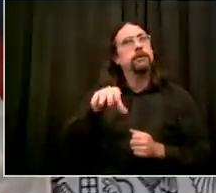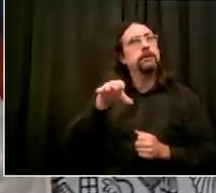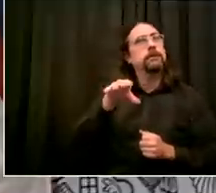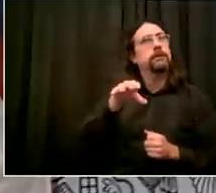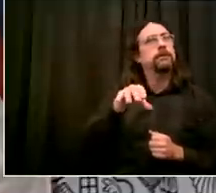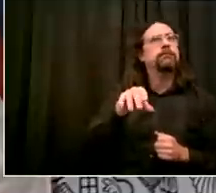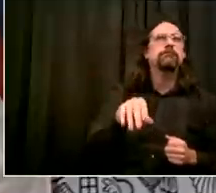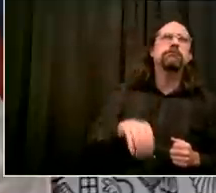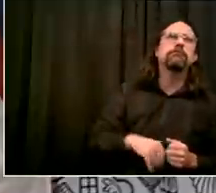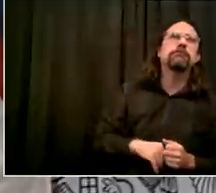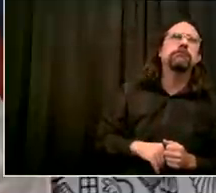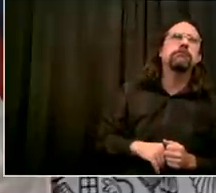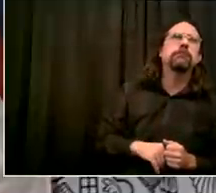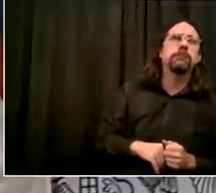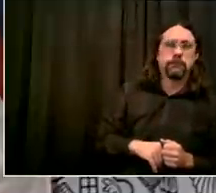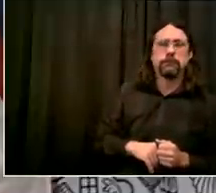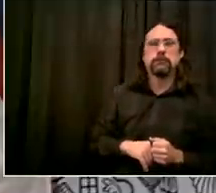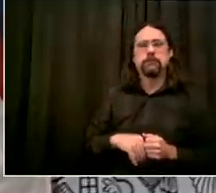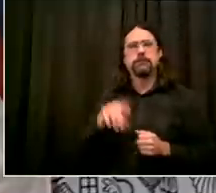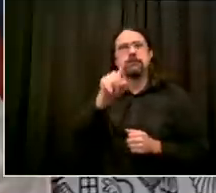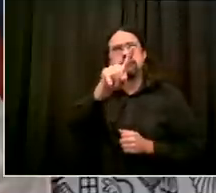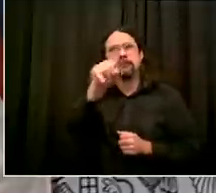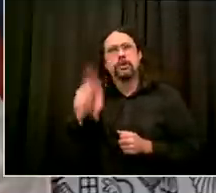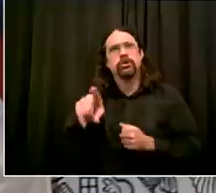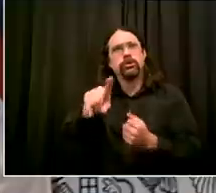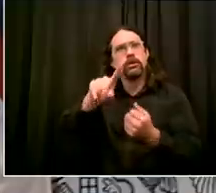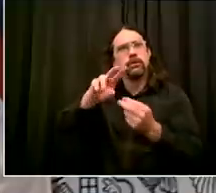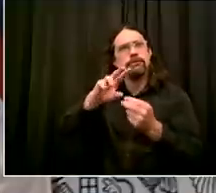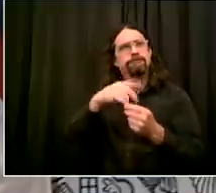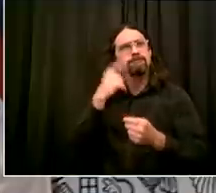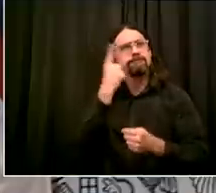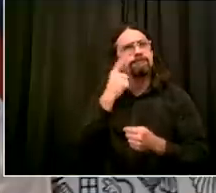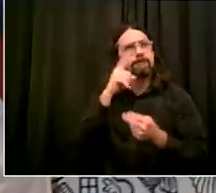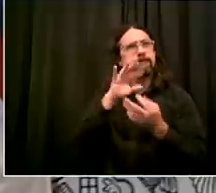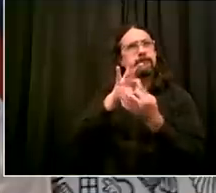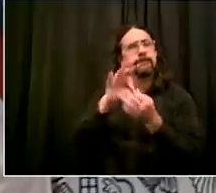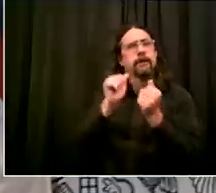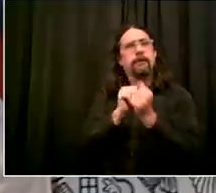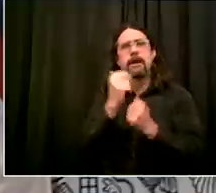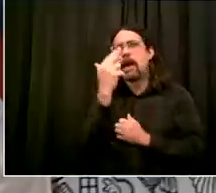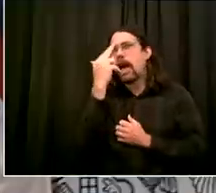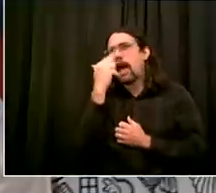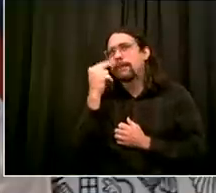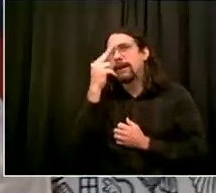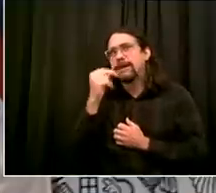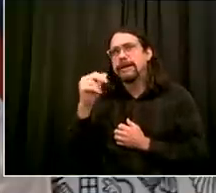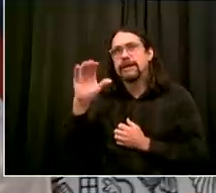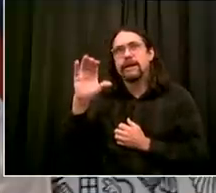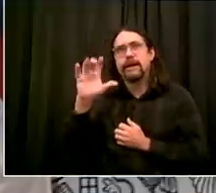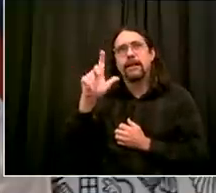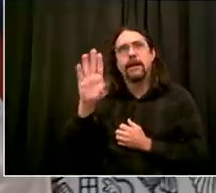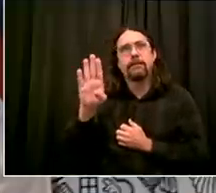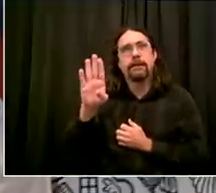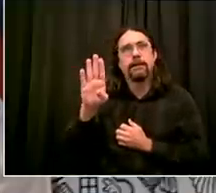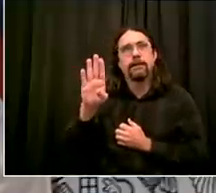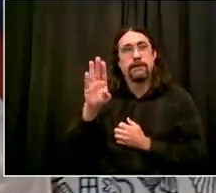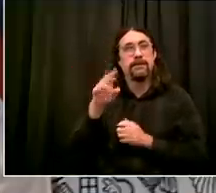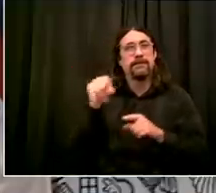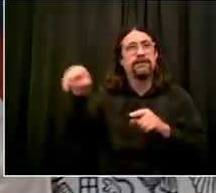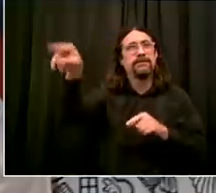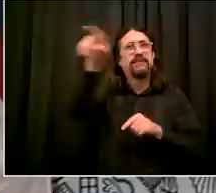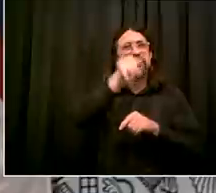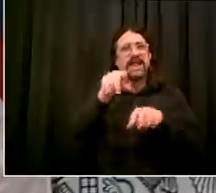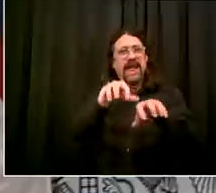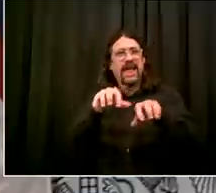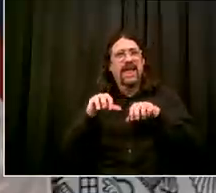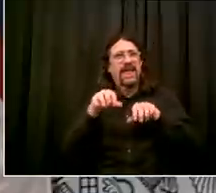25 percent uh occupancy if they serve food and drink 50 percent if they don't 100 percent if they're outdoors I don't know how that's going to go